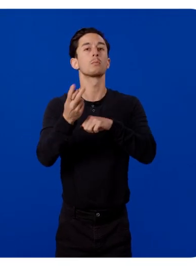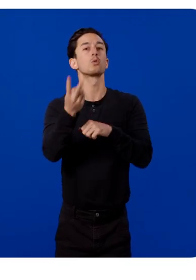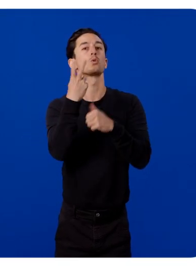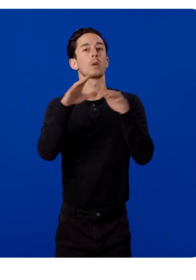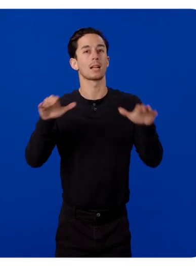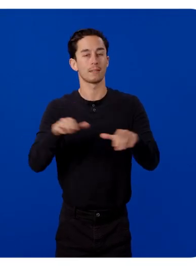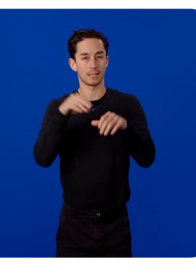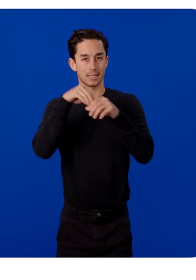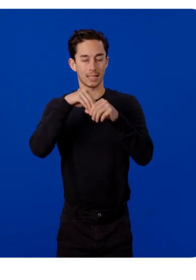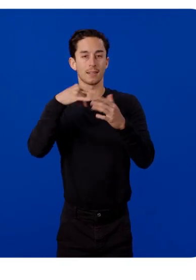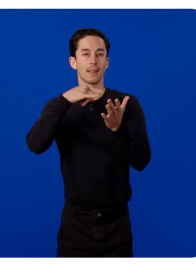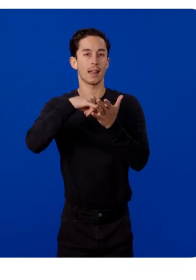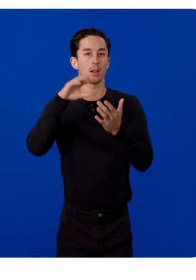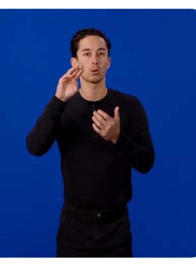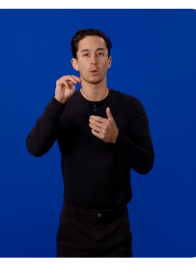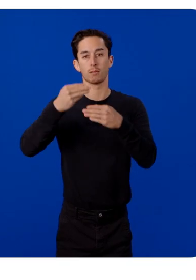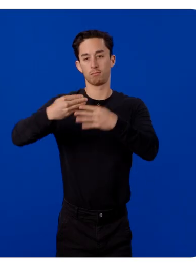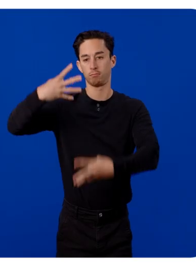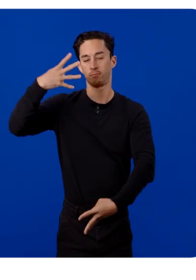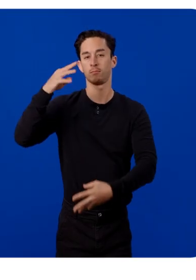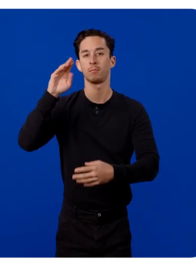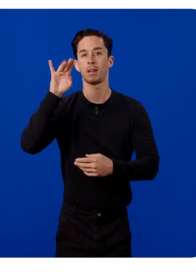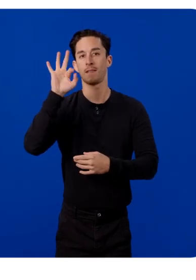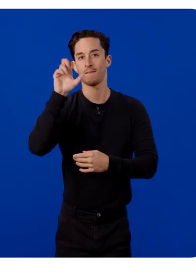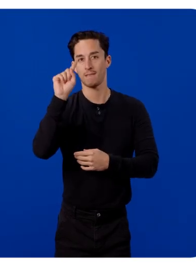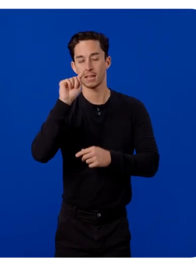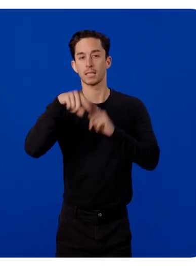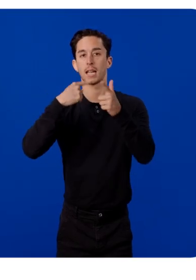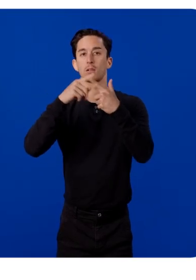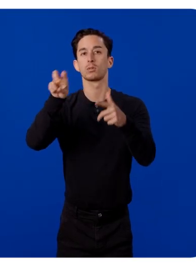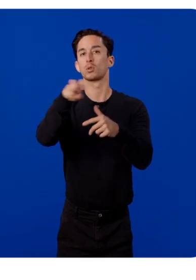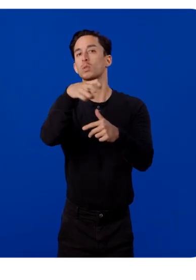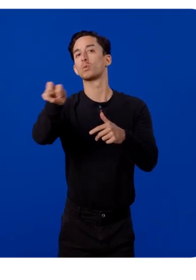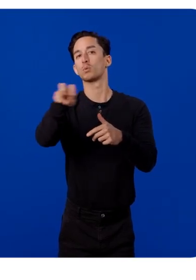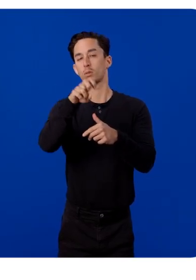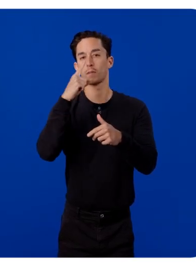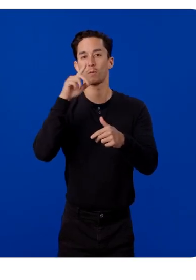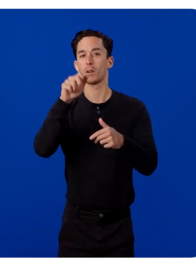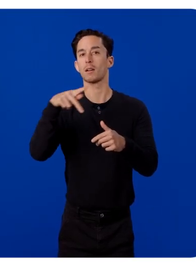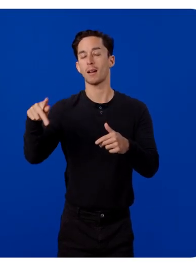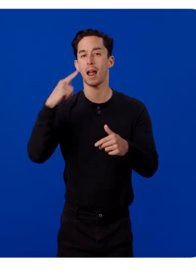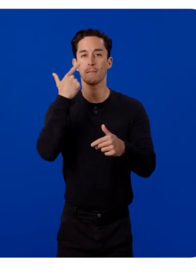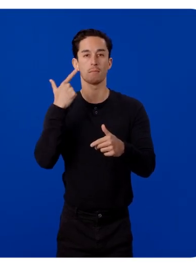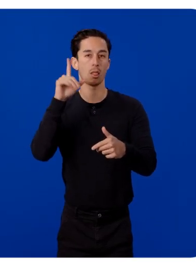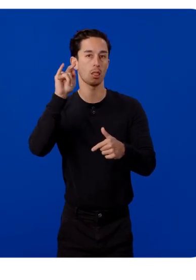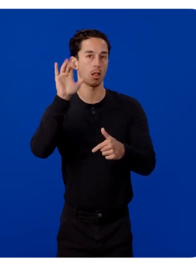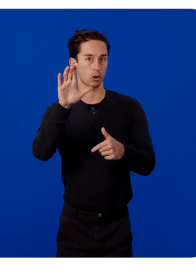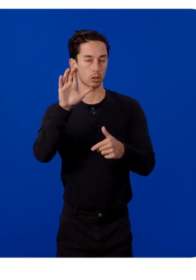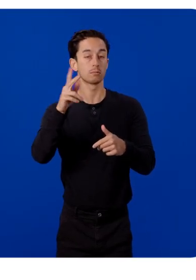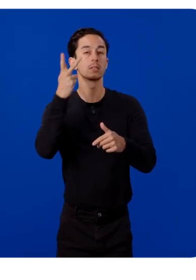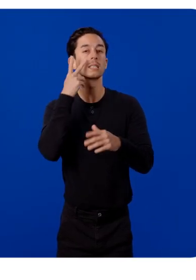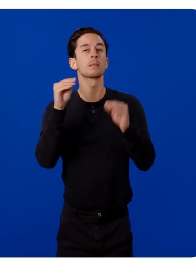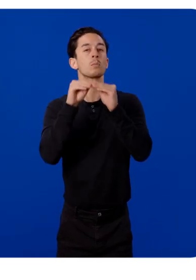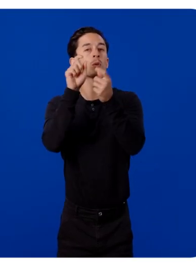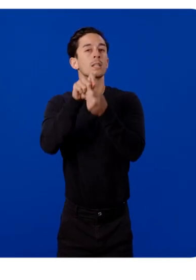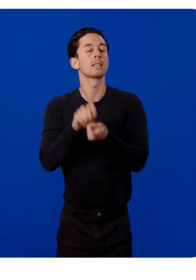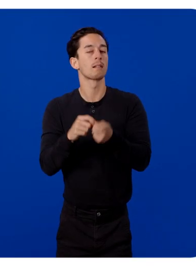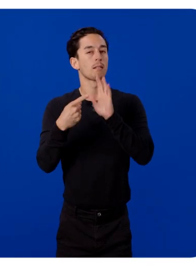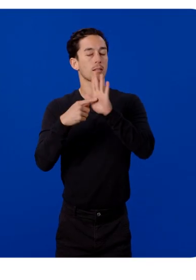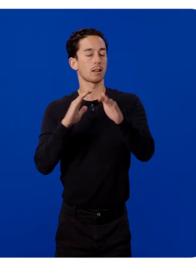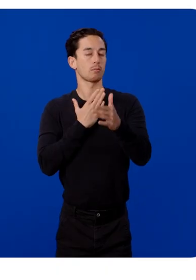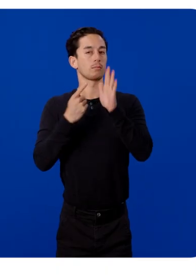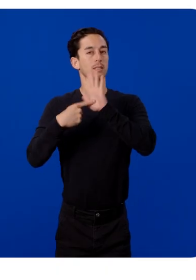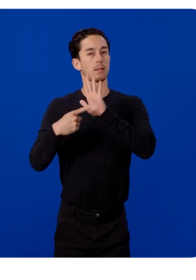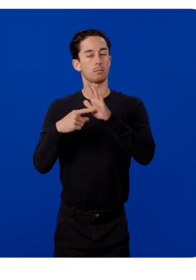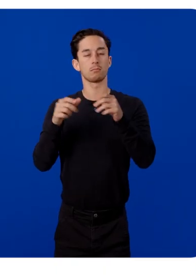different activities in your Android manifest, then switch between them in your app logic. To see more implementation details, check out our